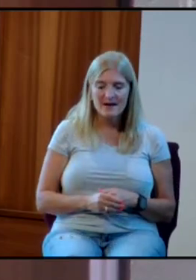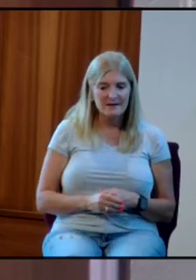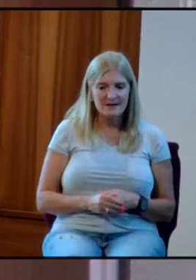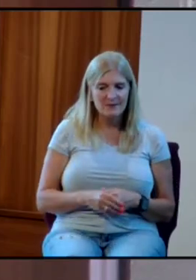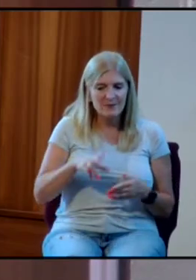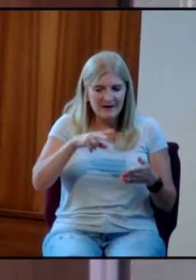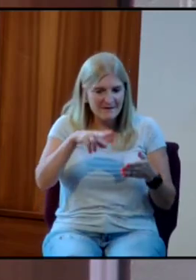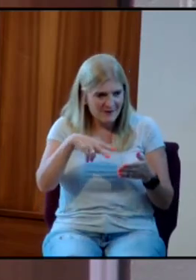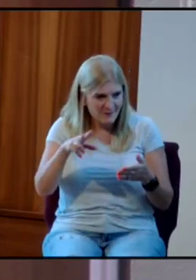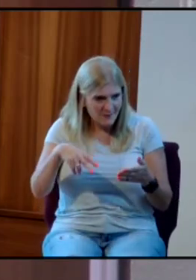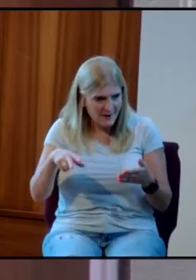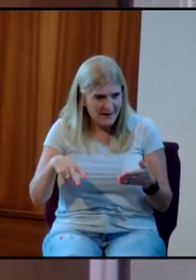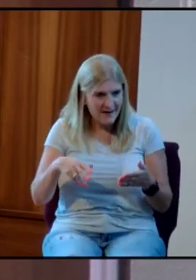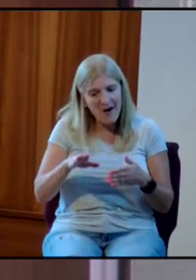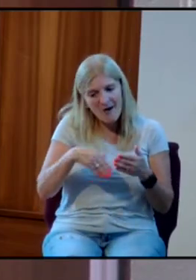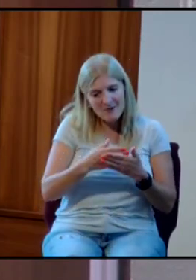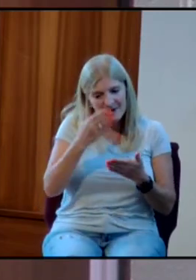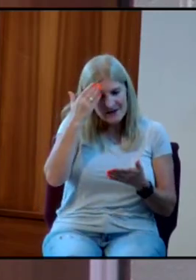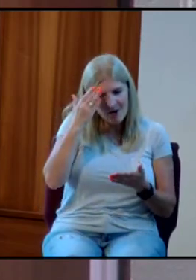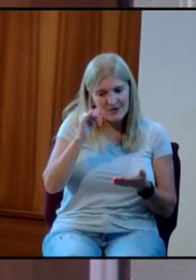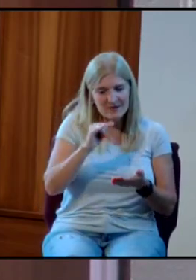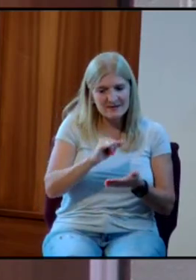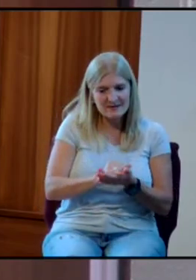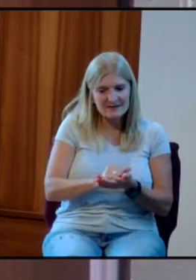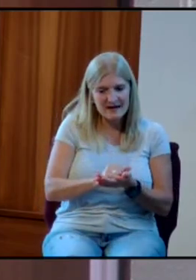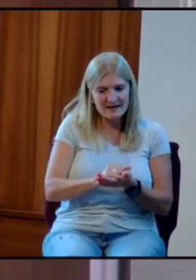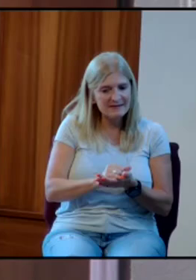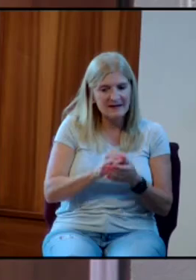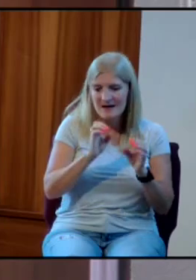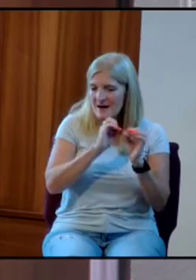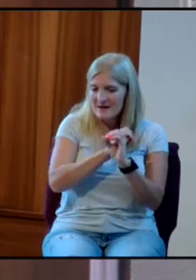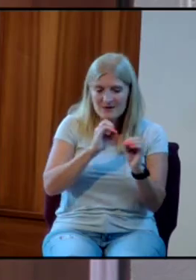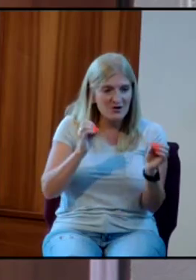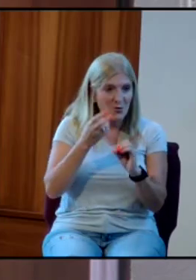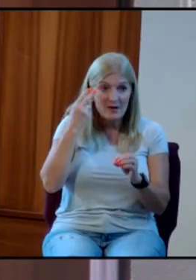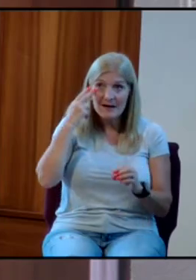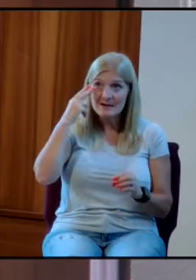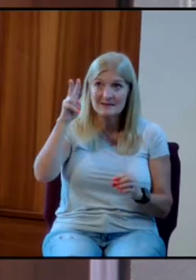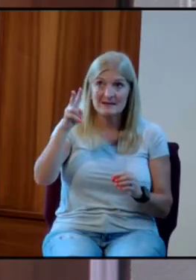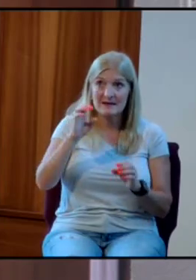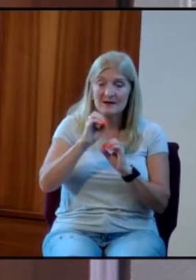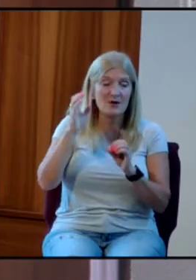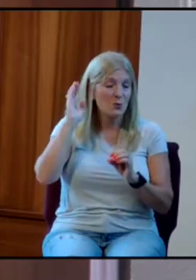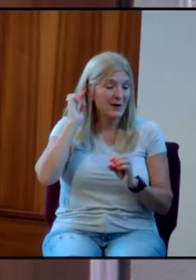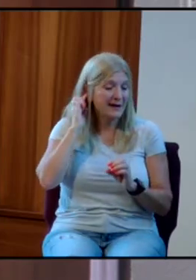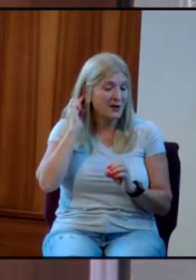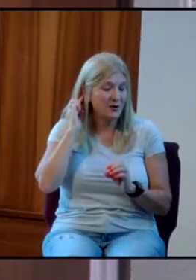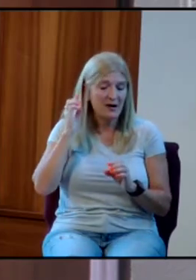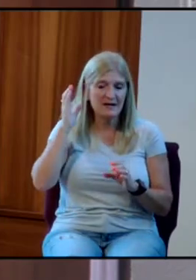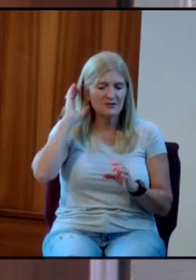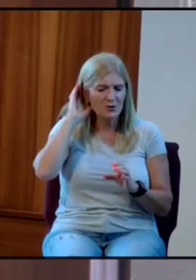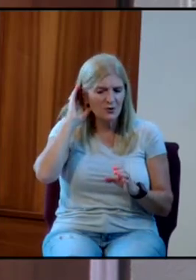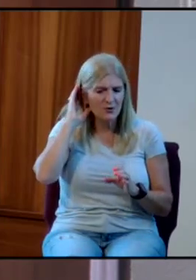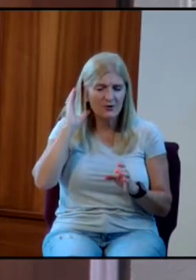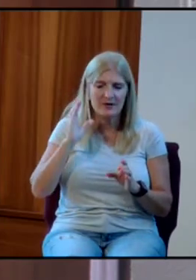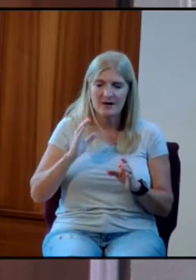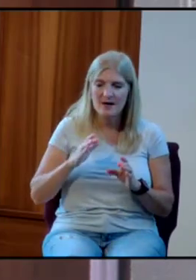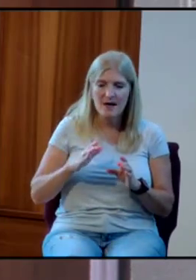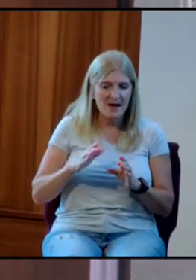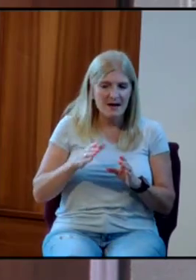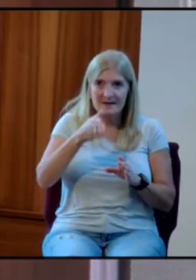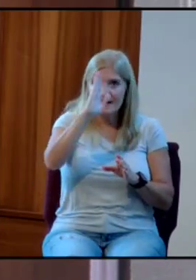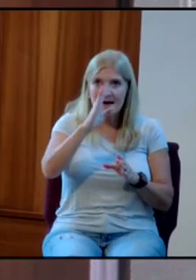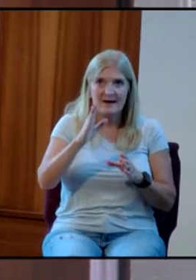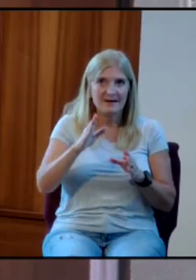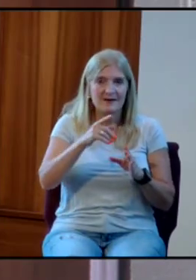haven't read it. All we know is eye has not seen, ear has not heard, neither has it hidden into the heart of man what God